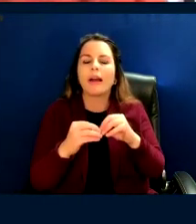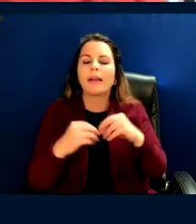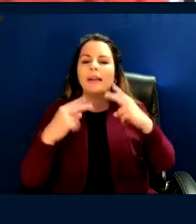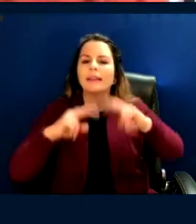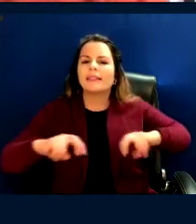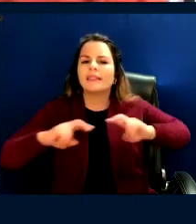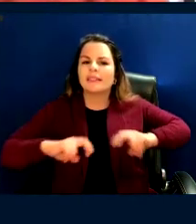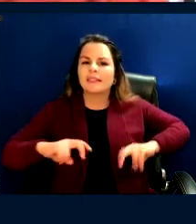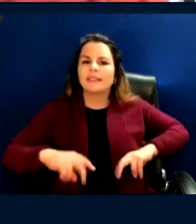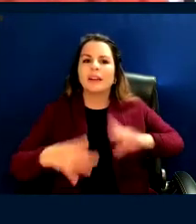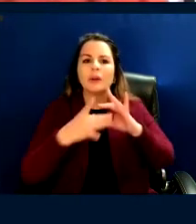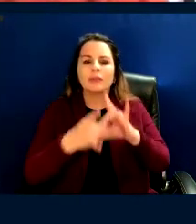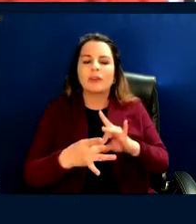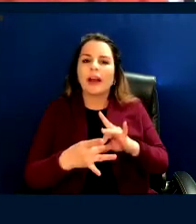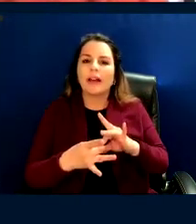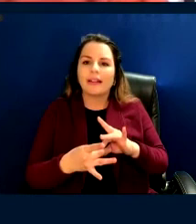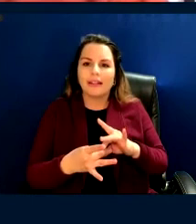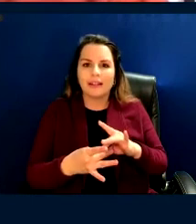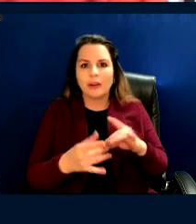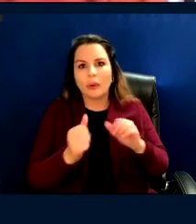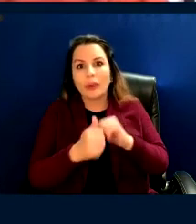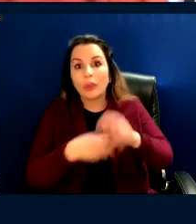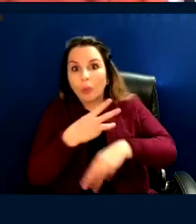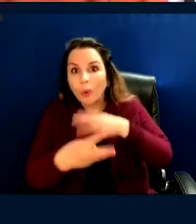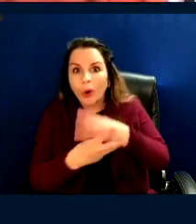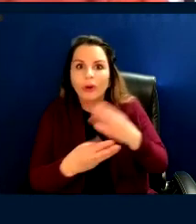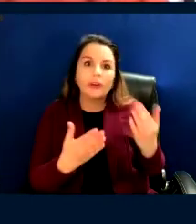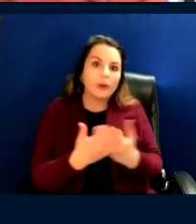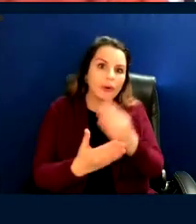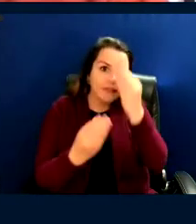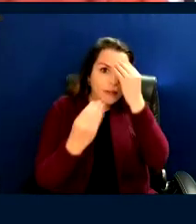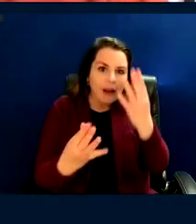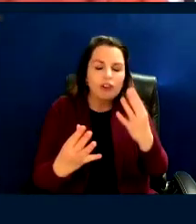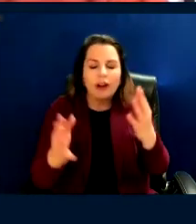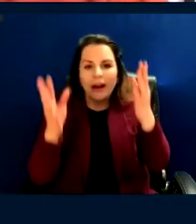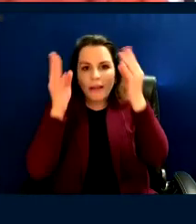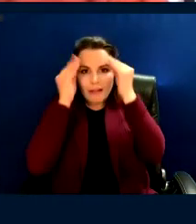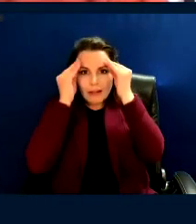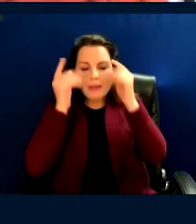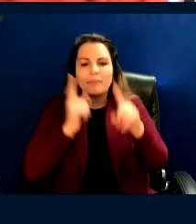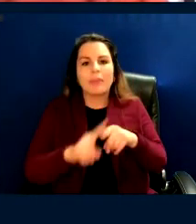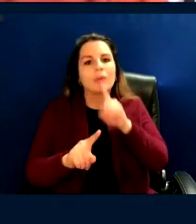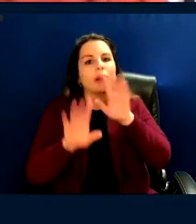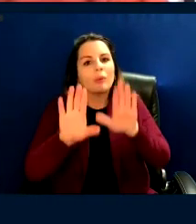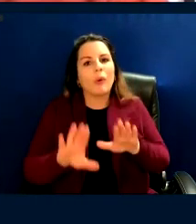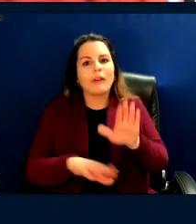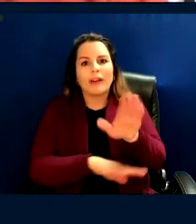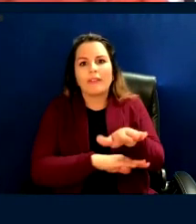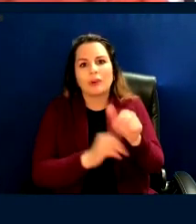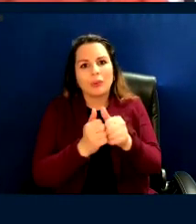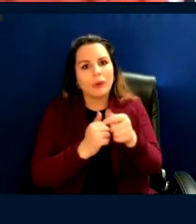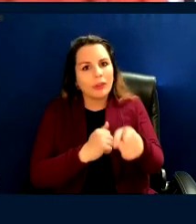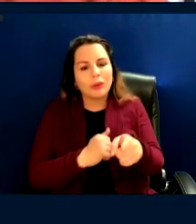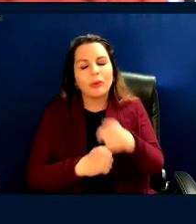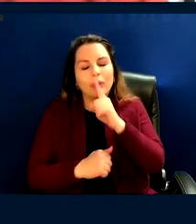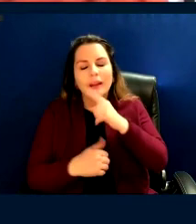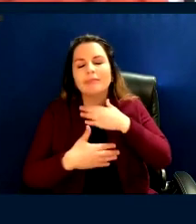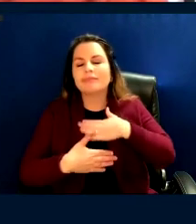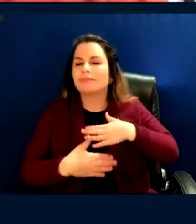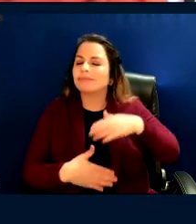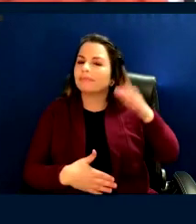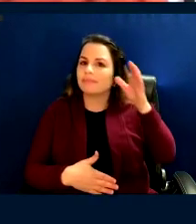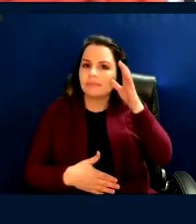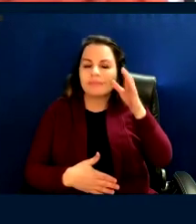learning about the world and taking in new information. This has been a really lovely way to spend the afternoon and we're honored